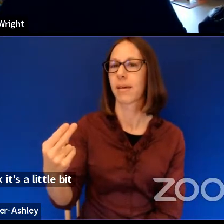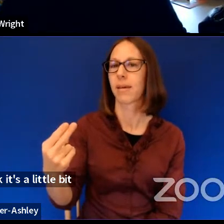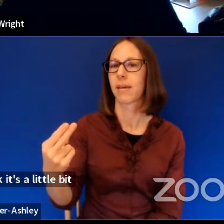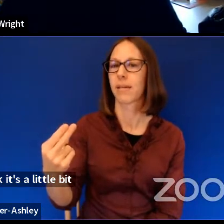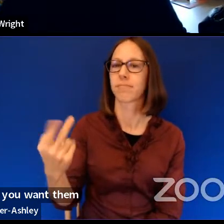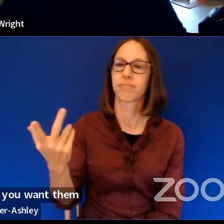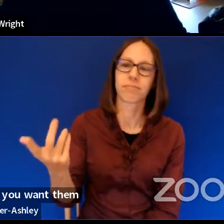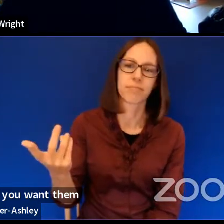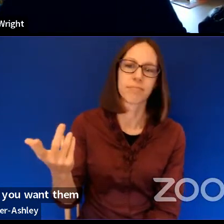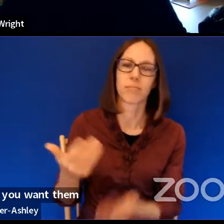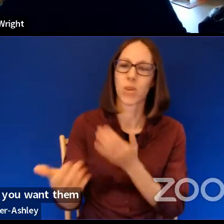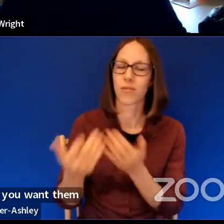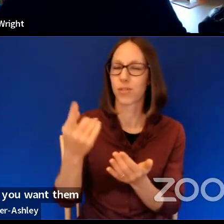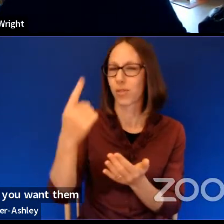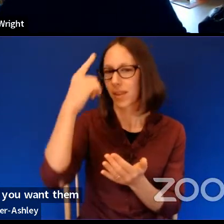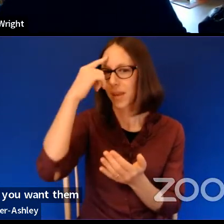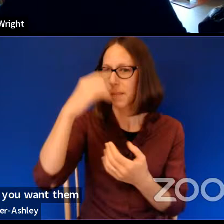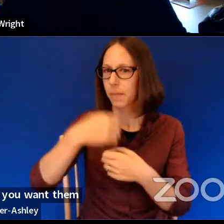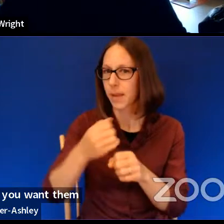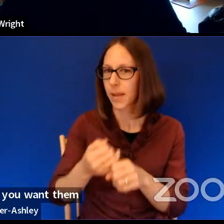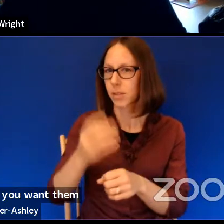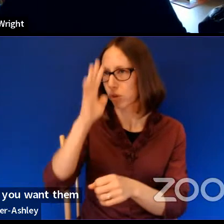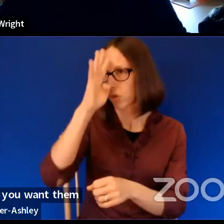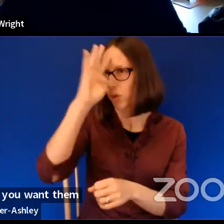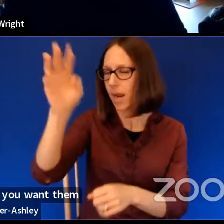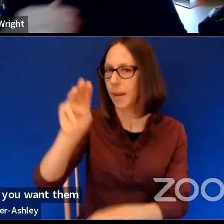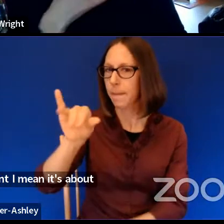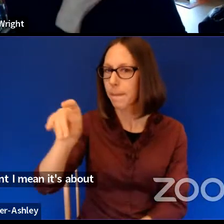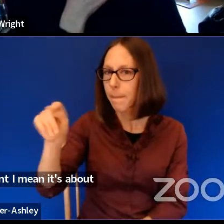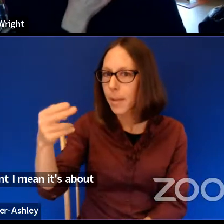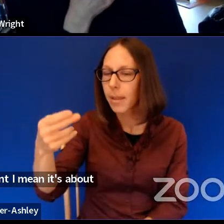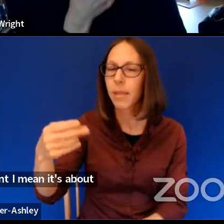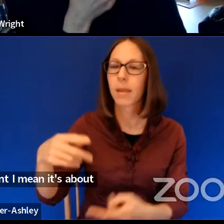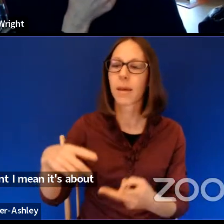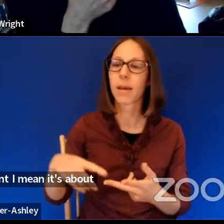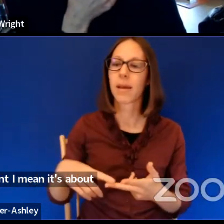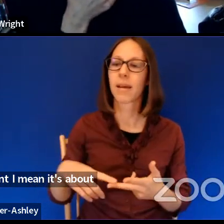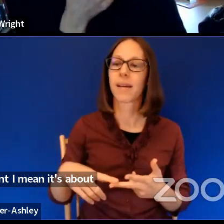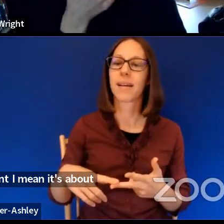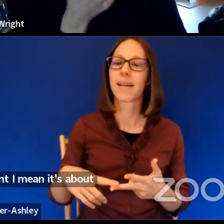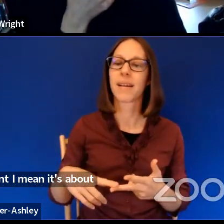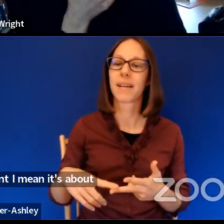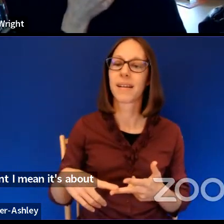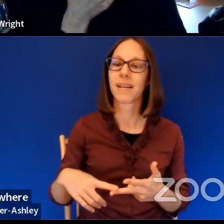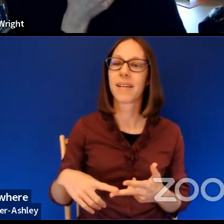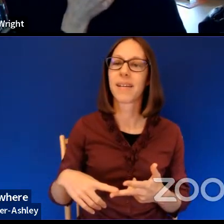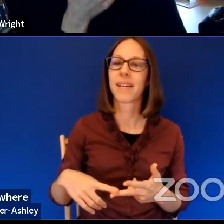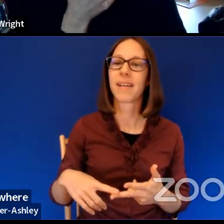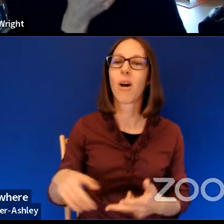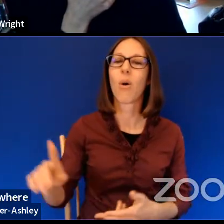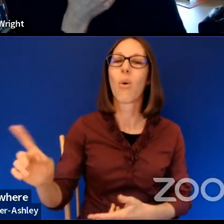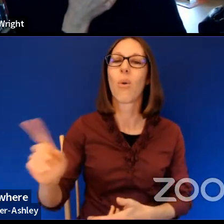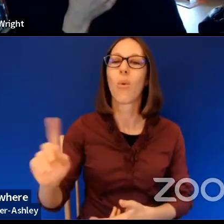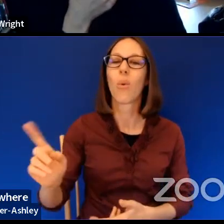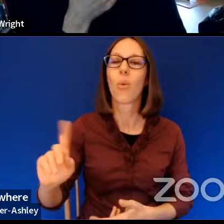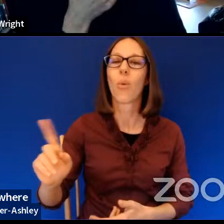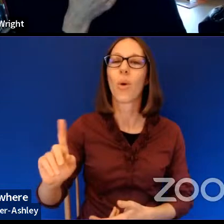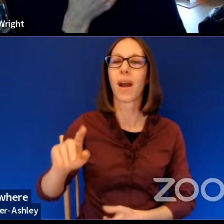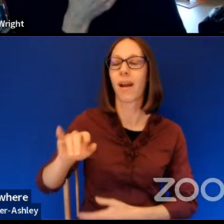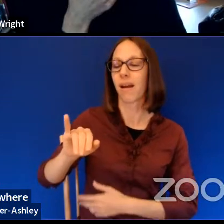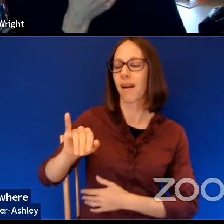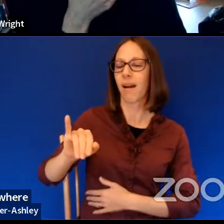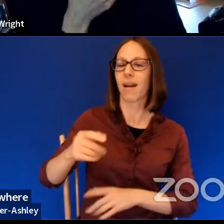want. I mean, it's about creating myth. It's also about sort of what, where this eye is from, which is